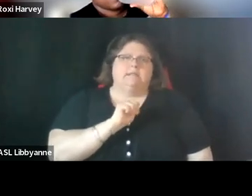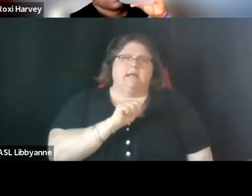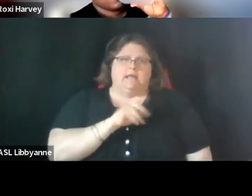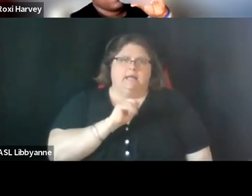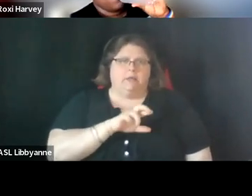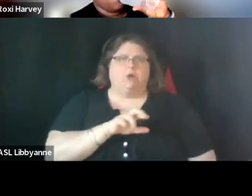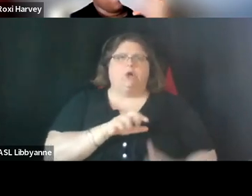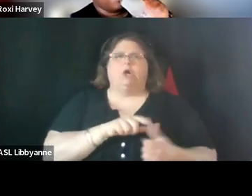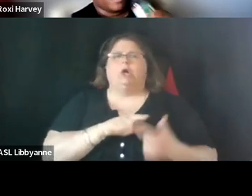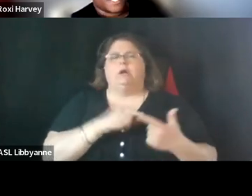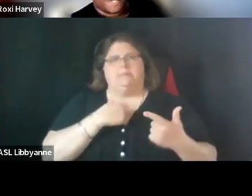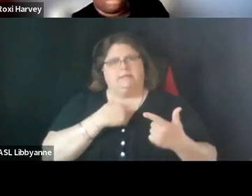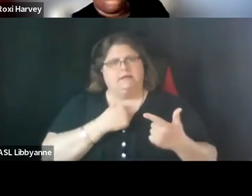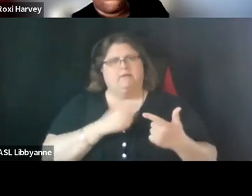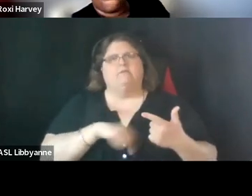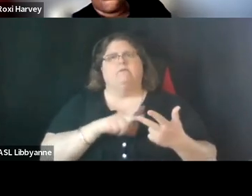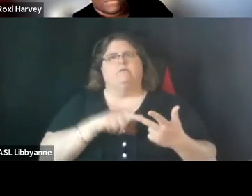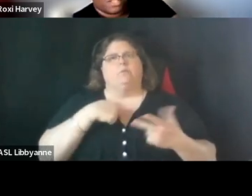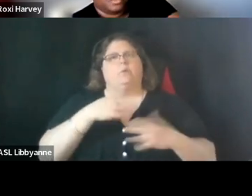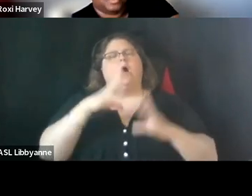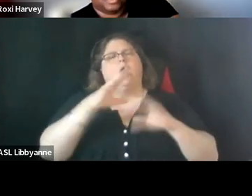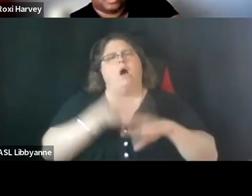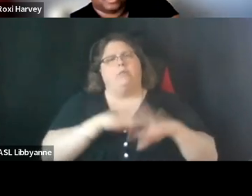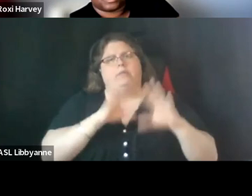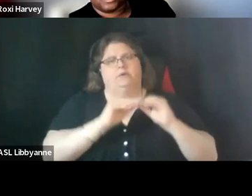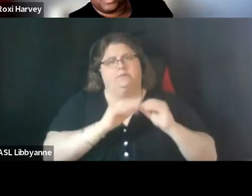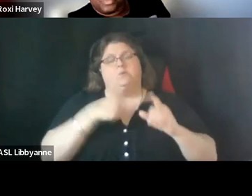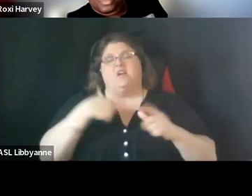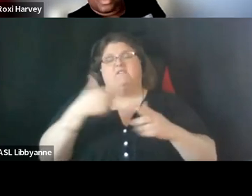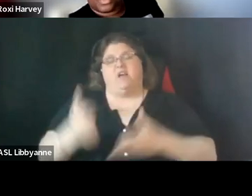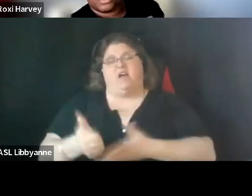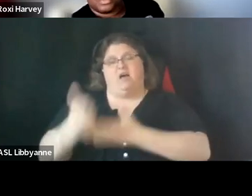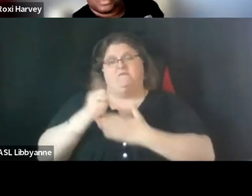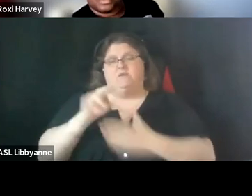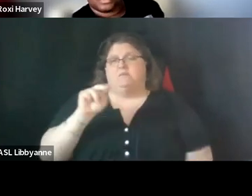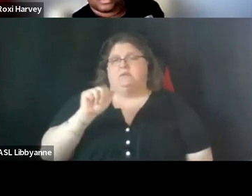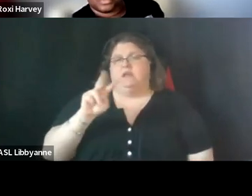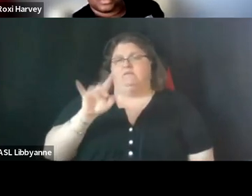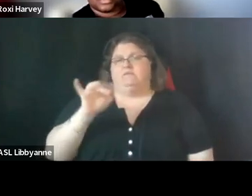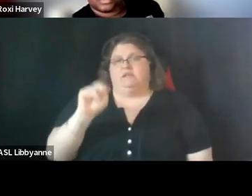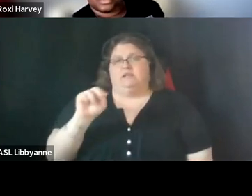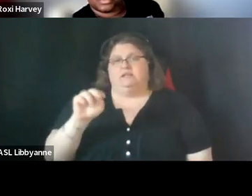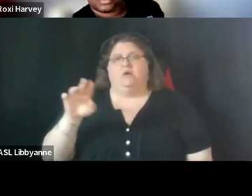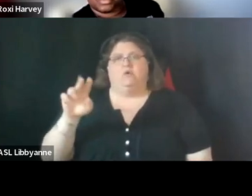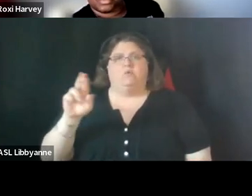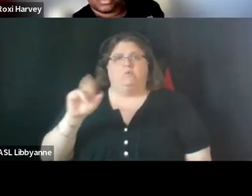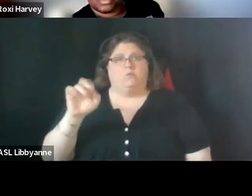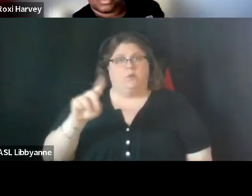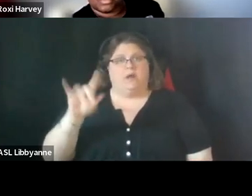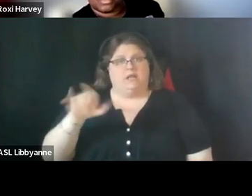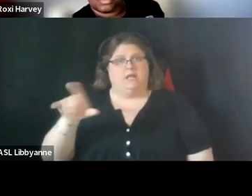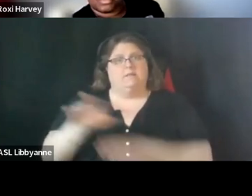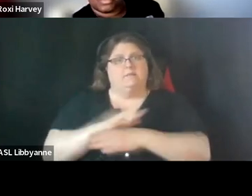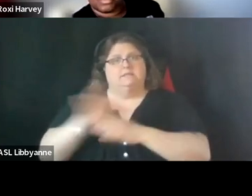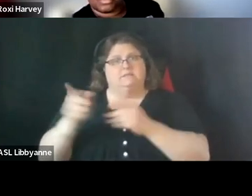um reviewing the rfp's we had some help from navine ready who's the business manager um as well um